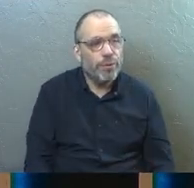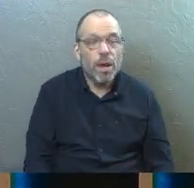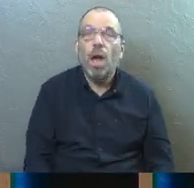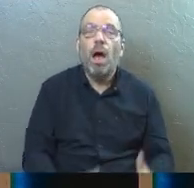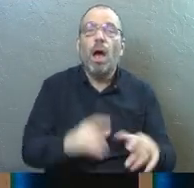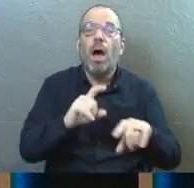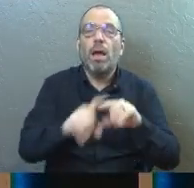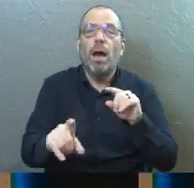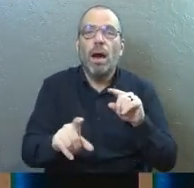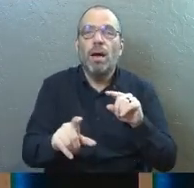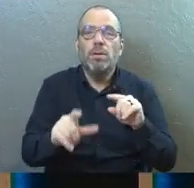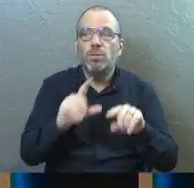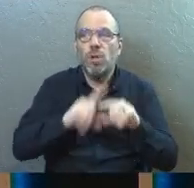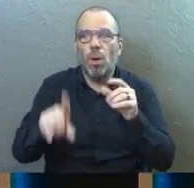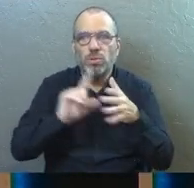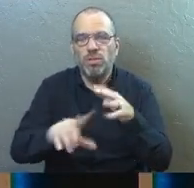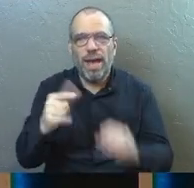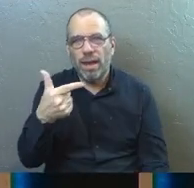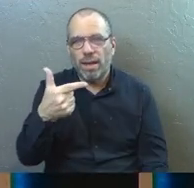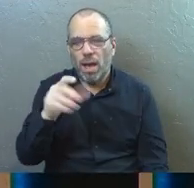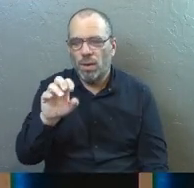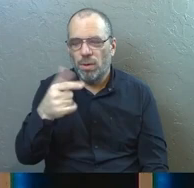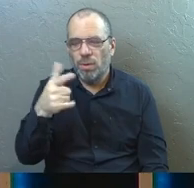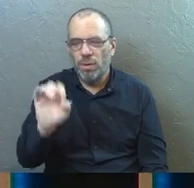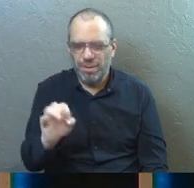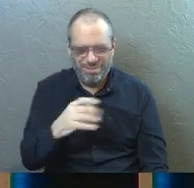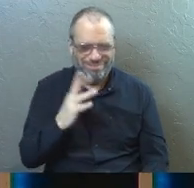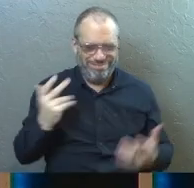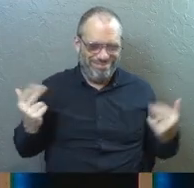your move. Call your, don't go to Google. Call your doctor.